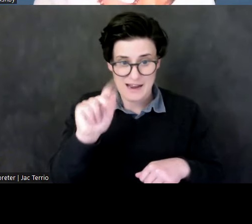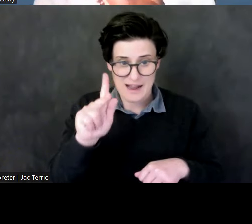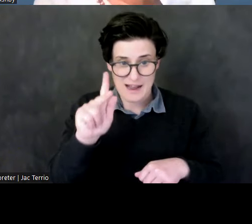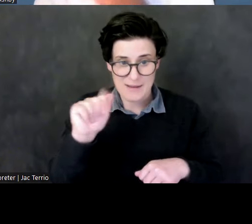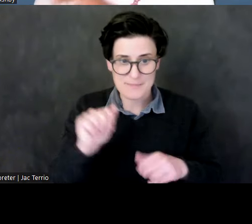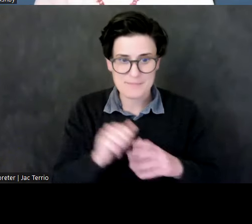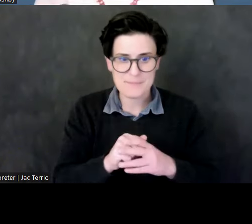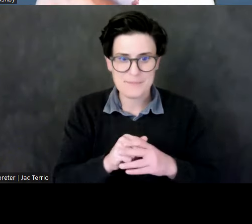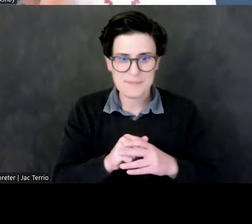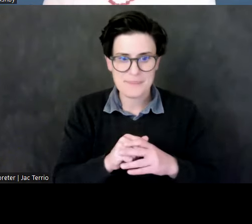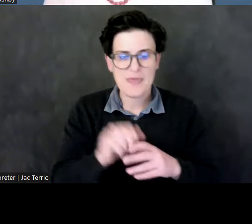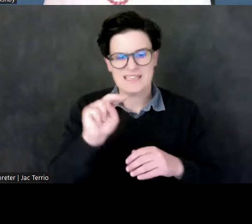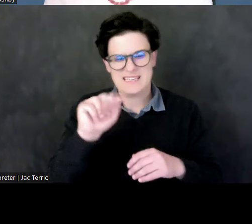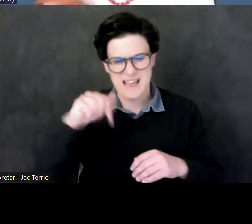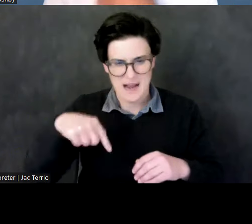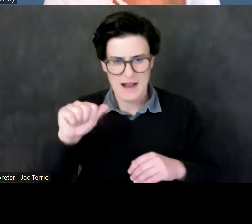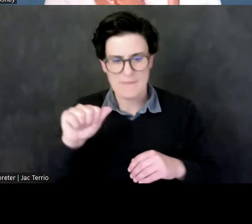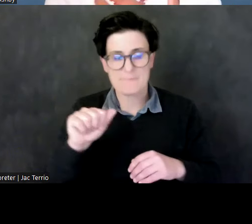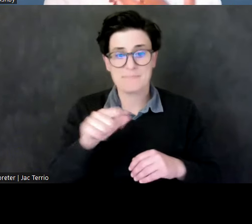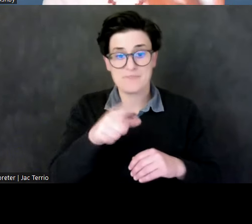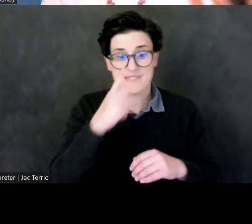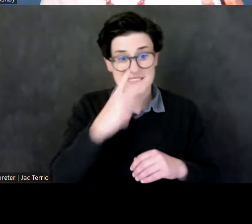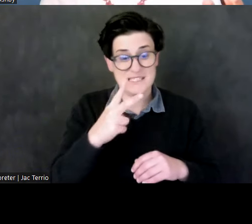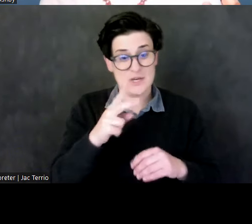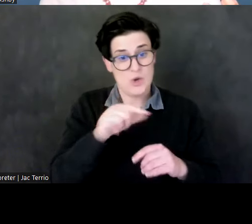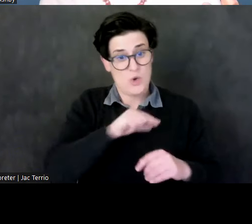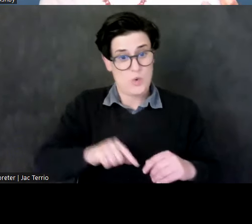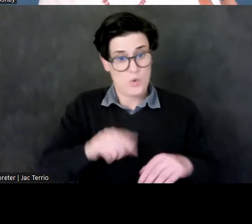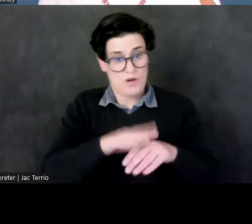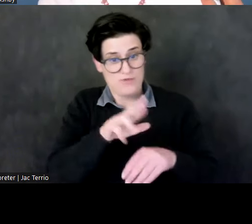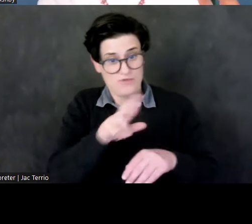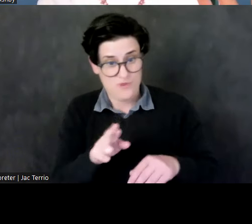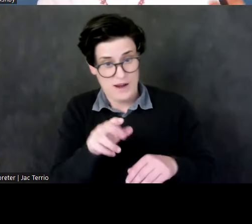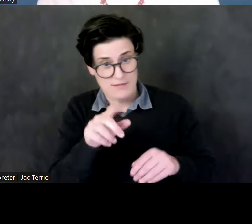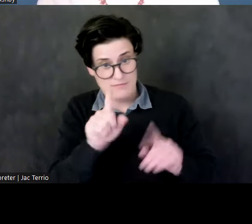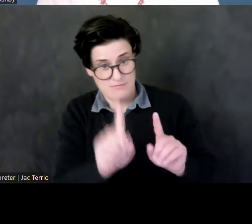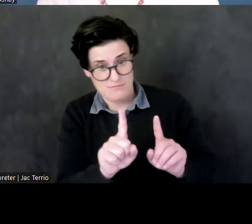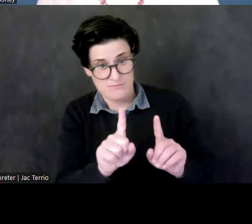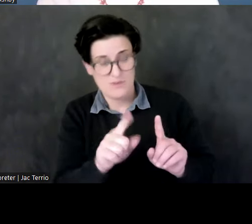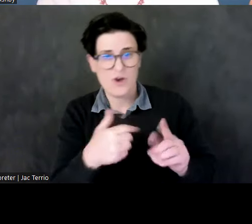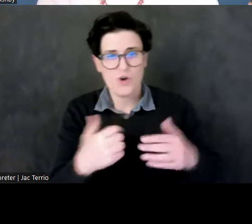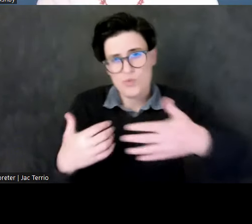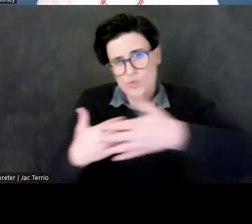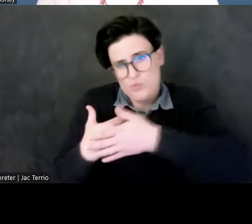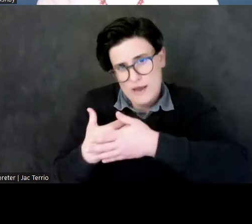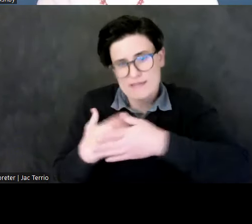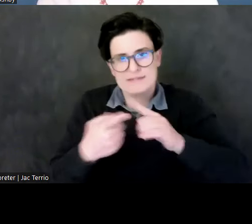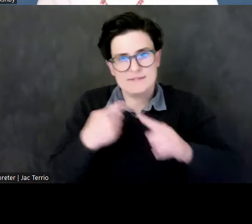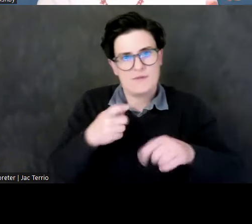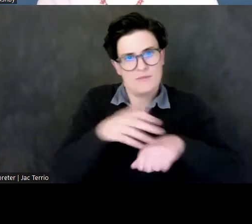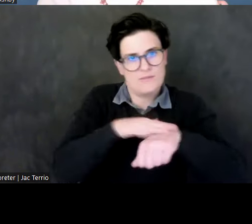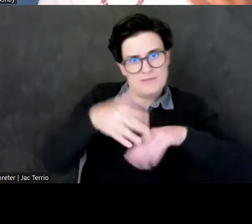the queen on the right being embraced by the goddess, another indigenous goddess named